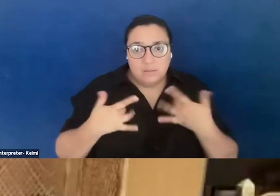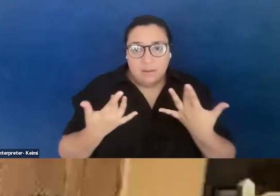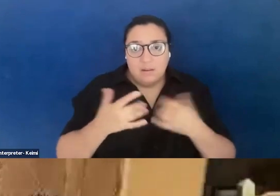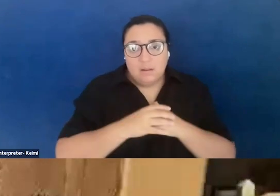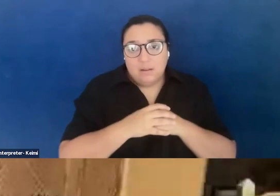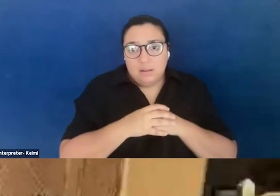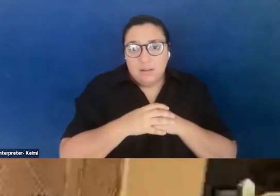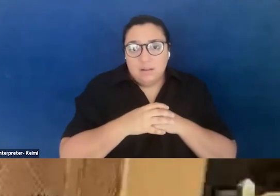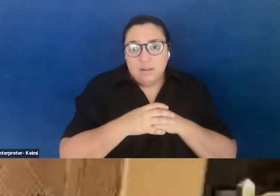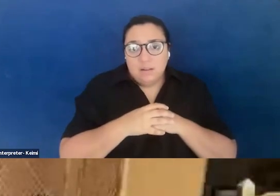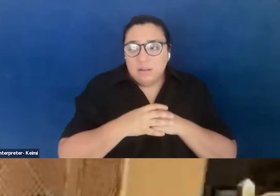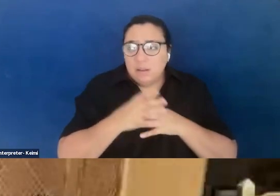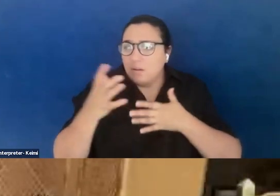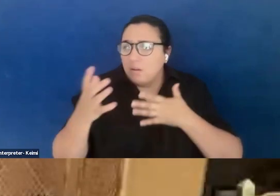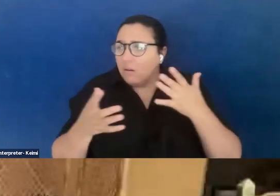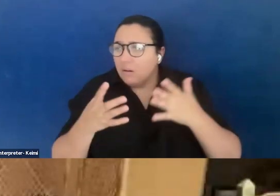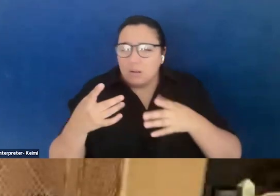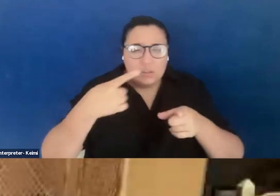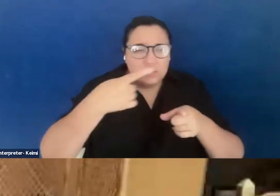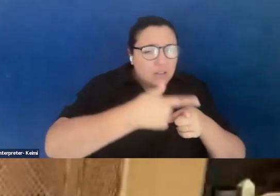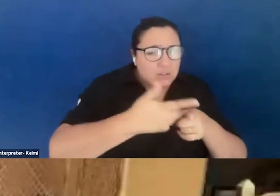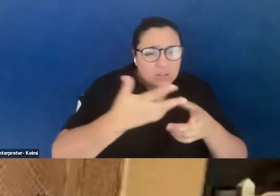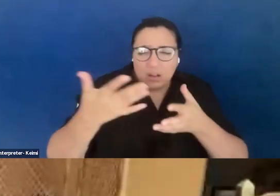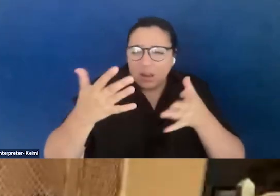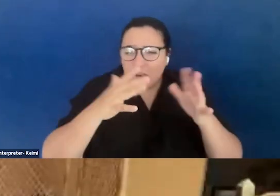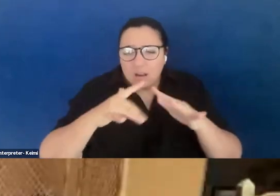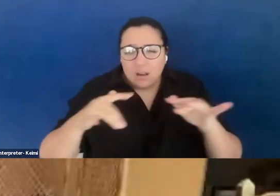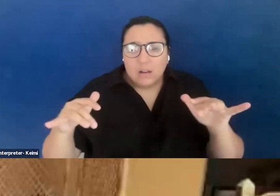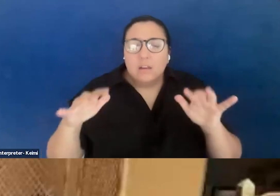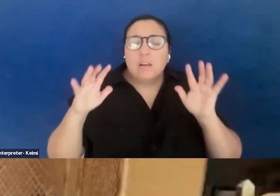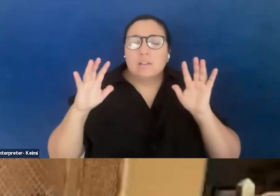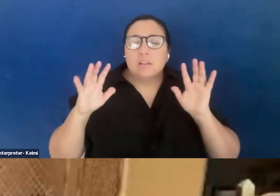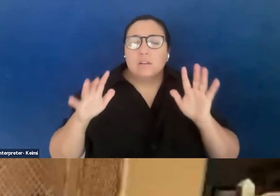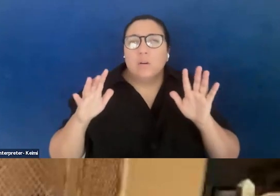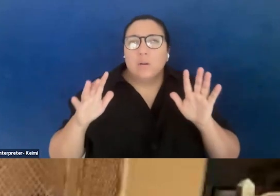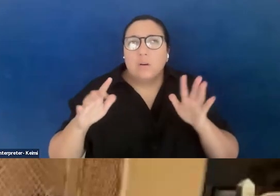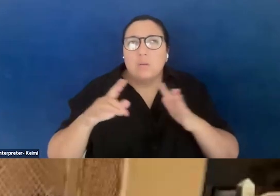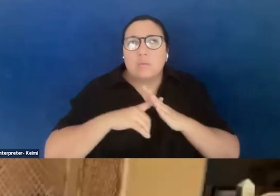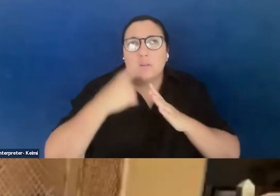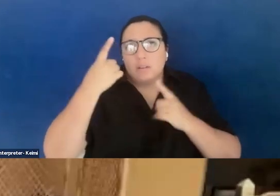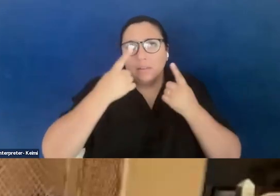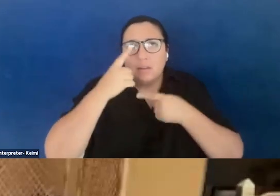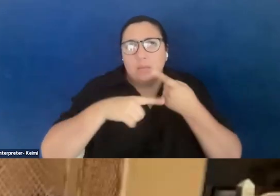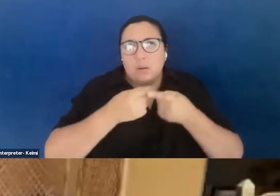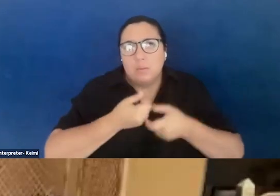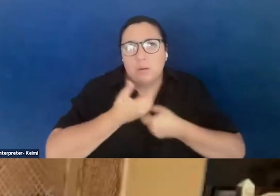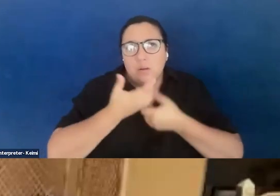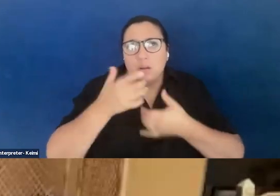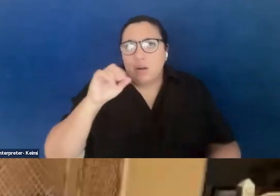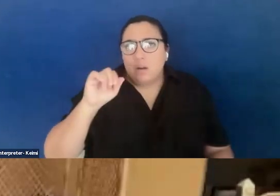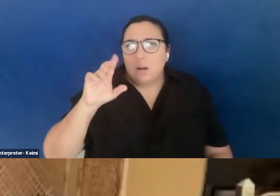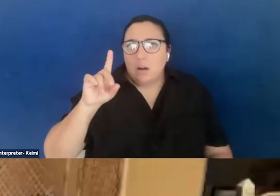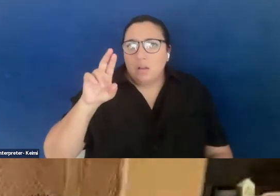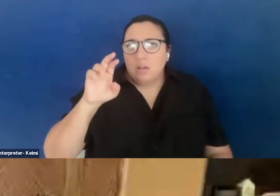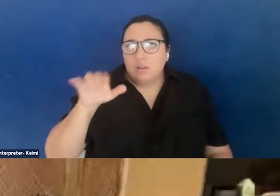remember one of the, oh, intersectional, whatever, blah, blah, blah. But it was, like, known, and we started to think about, you know, the poetry of Audre Lorde, right? What does it